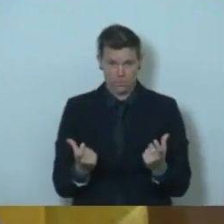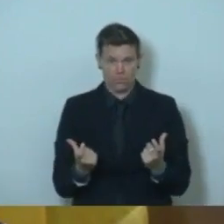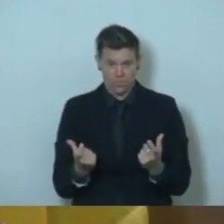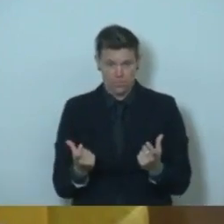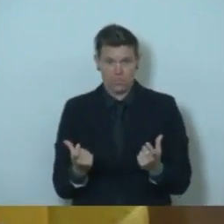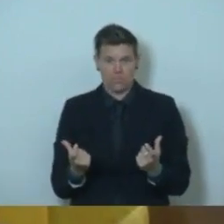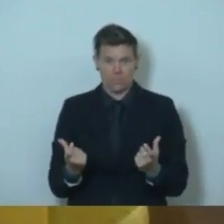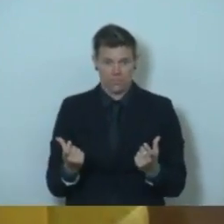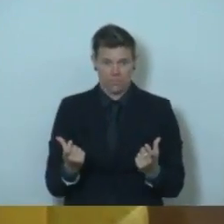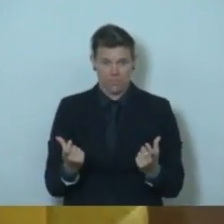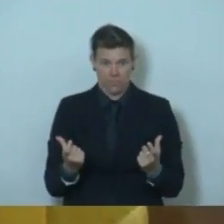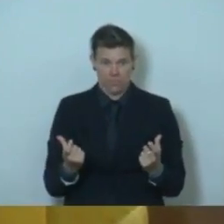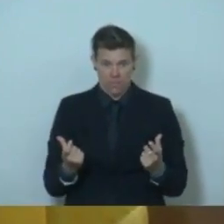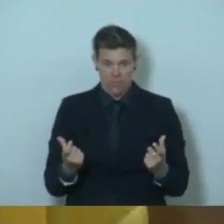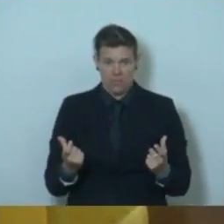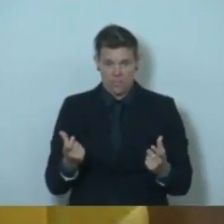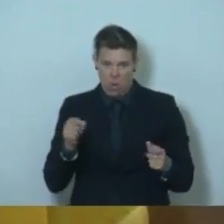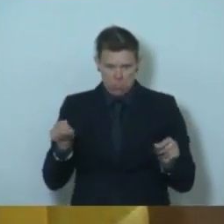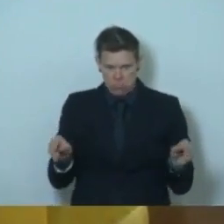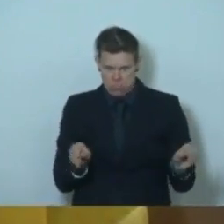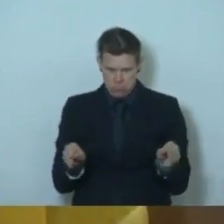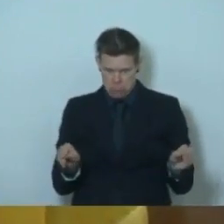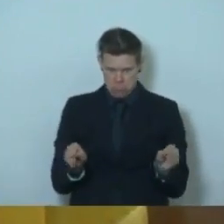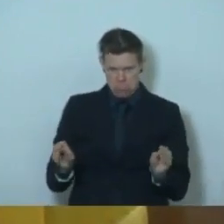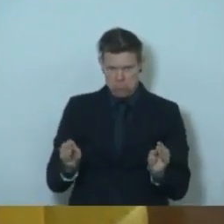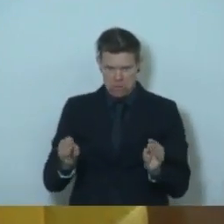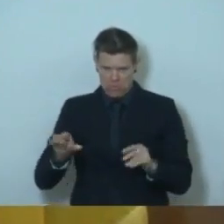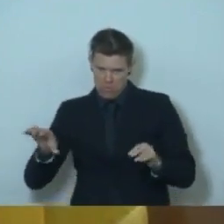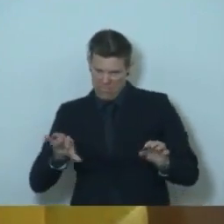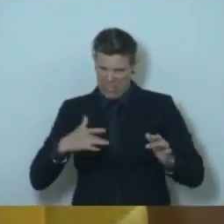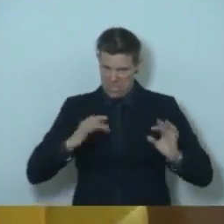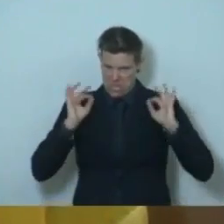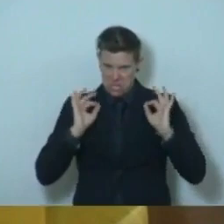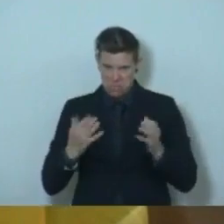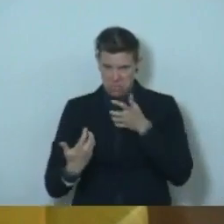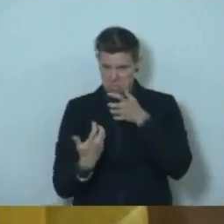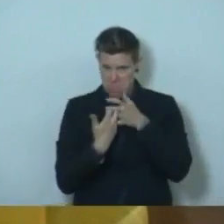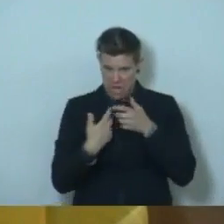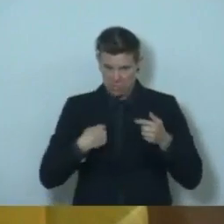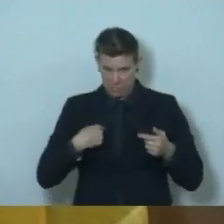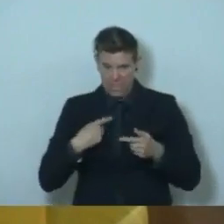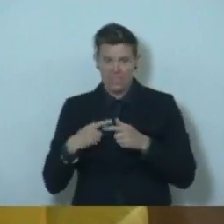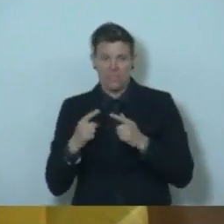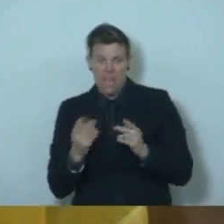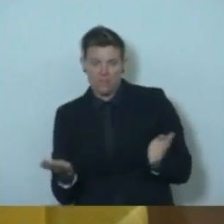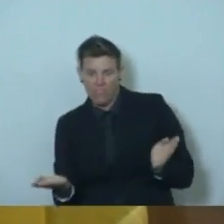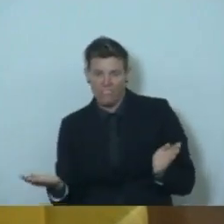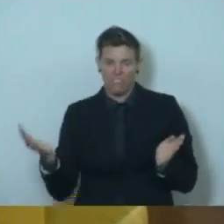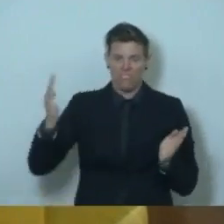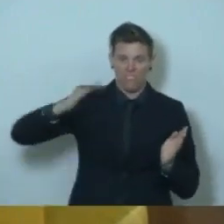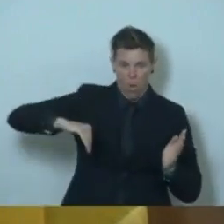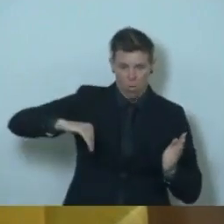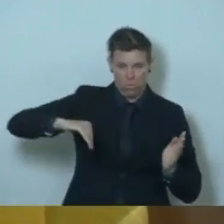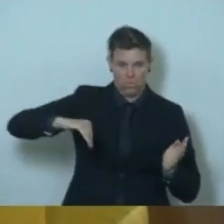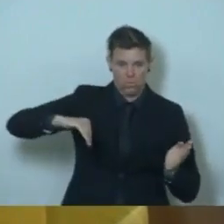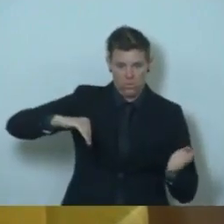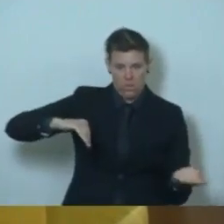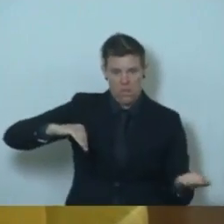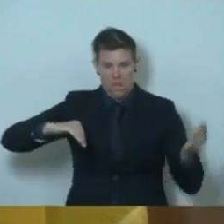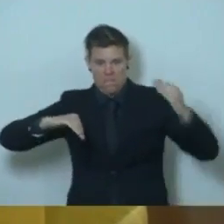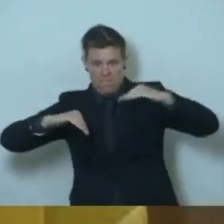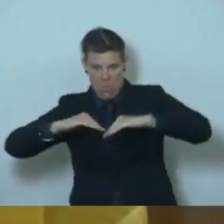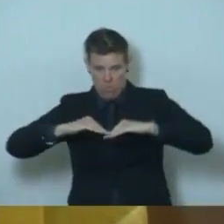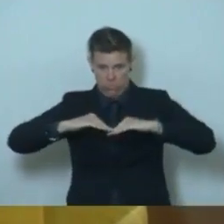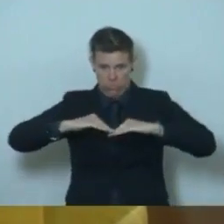wide in the front for me. That's what I need. All right. Now, you're going to roll these, that fold its ends